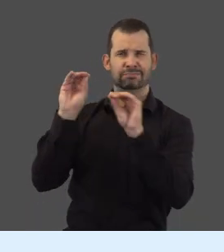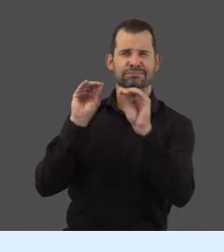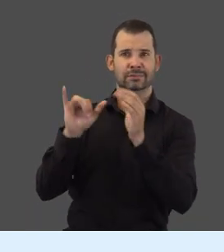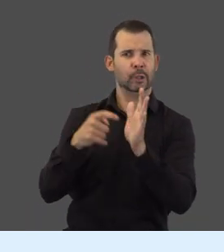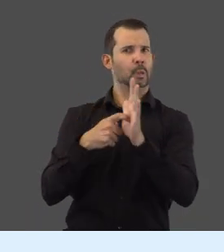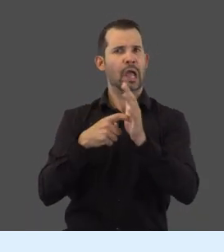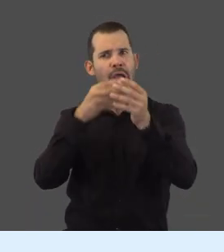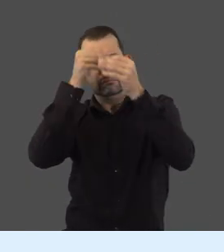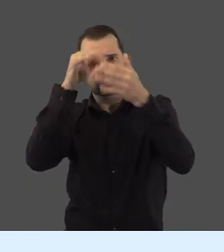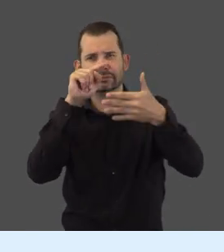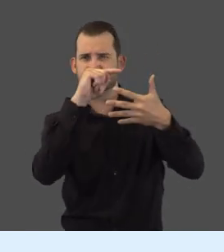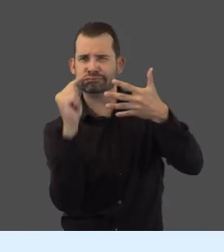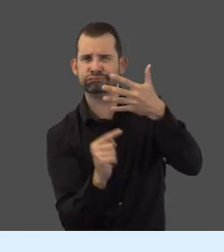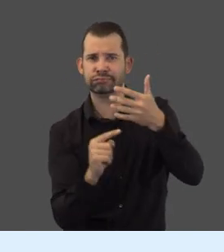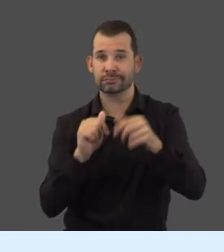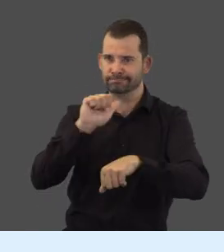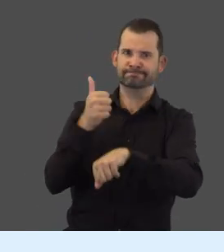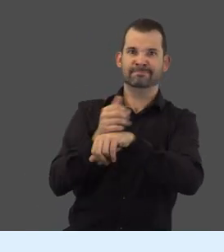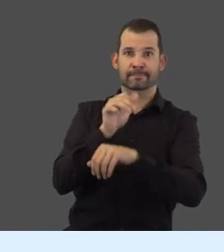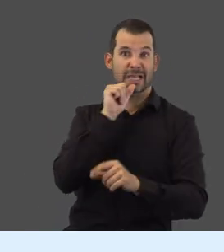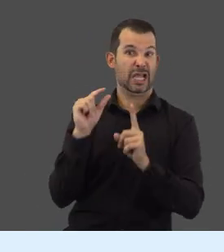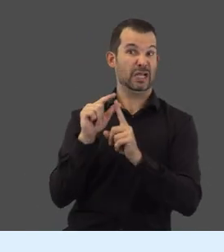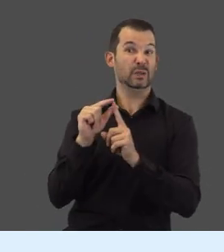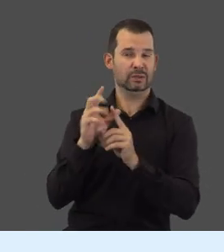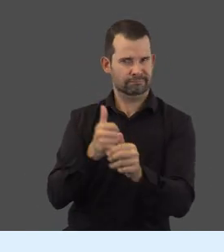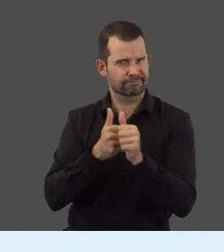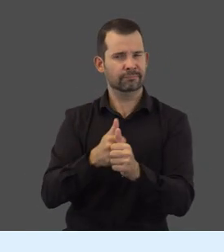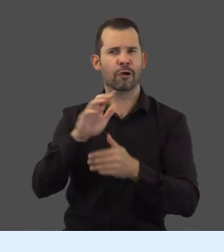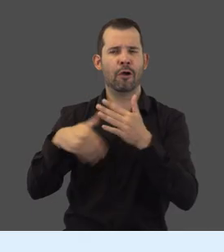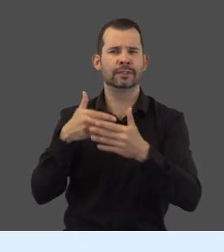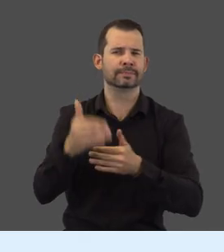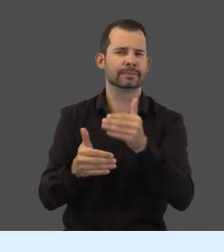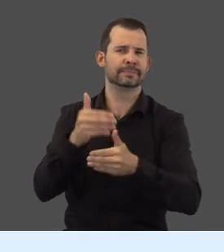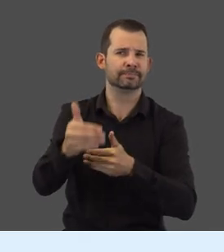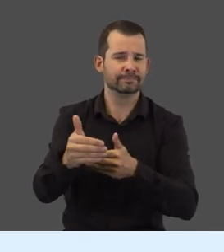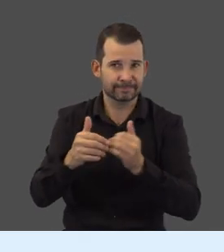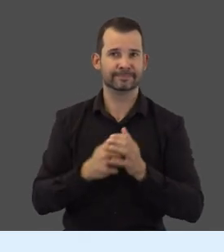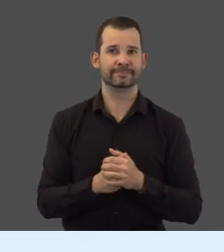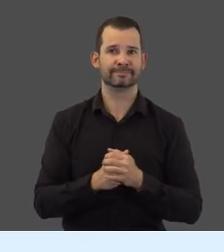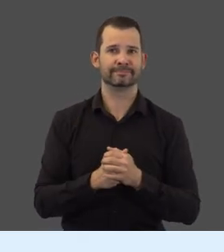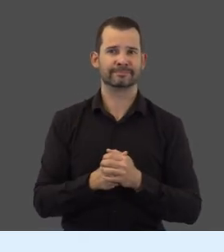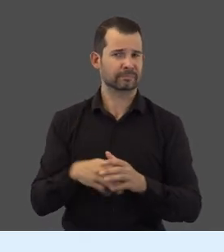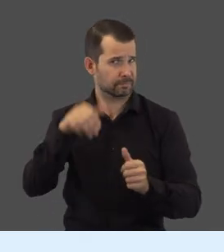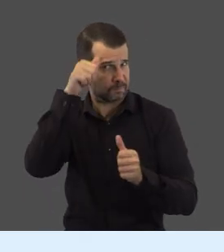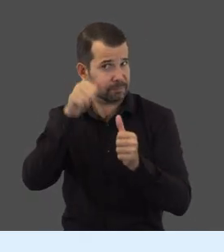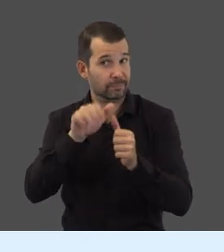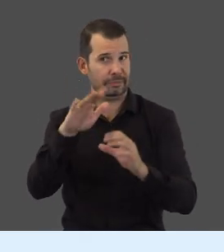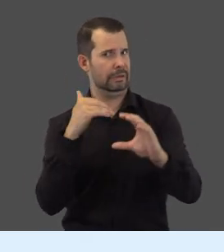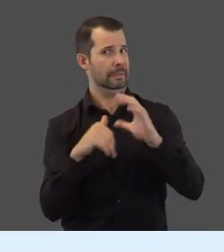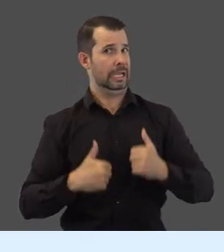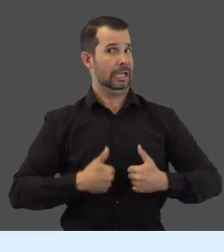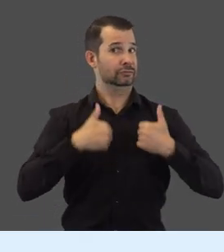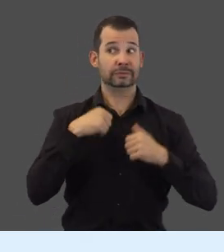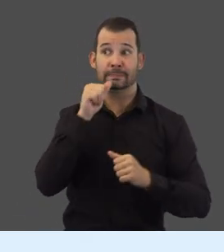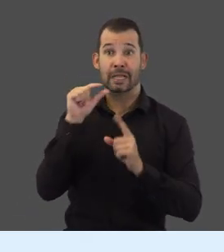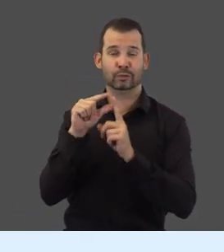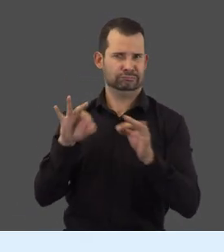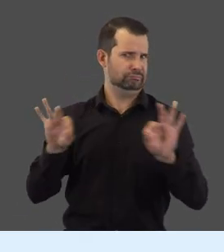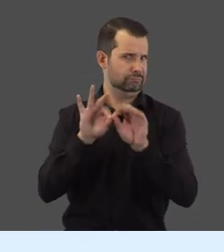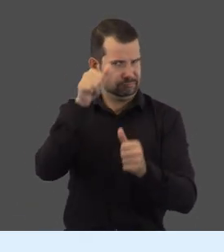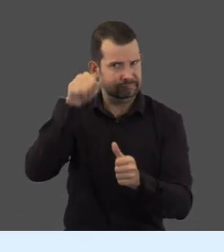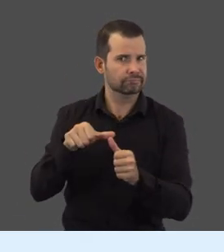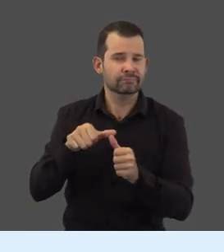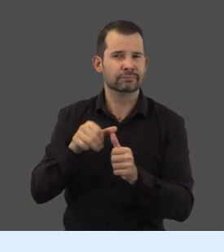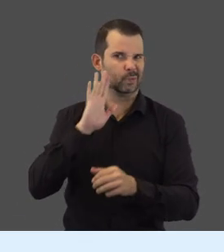Now fill out the required fields, create a password, and follow all the steps. Remember your email address and